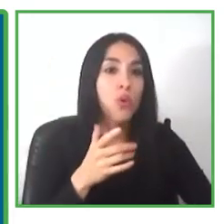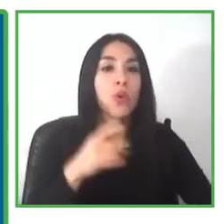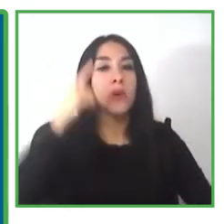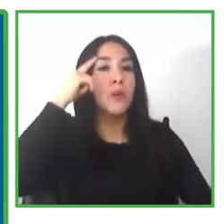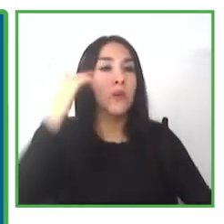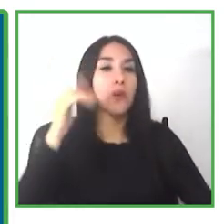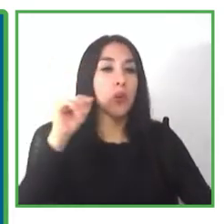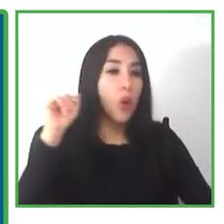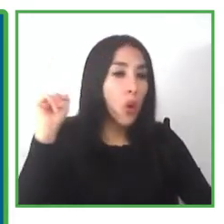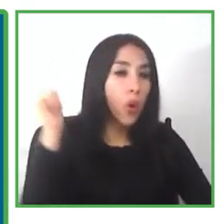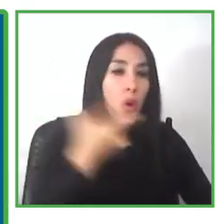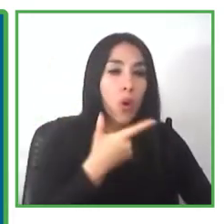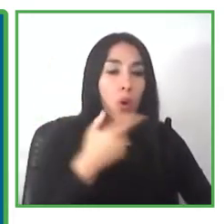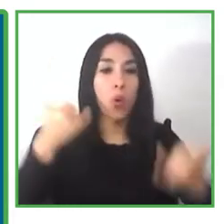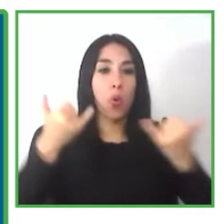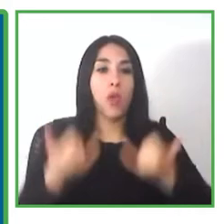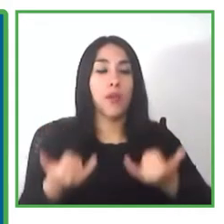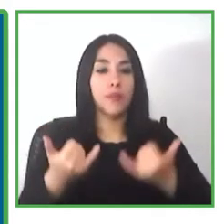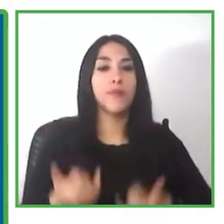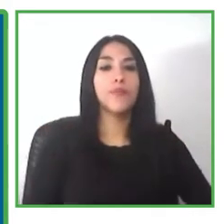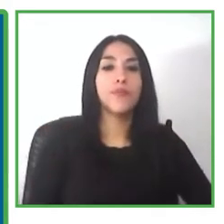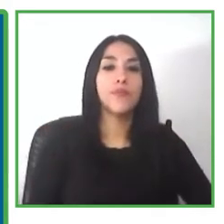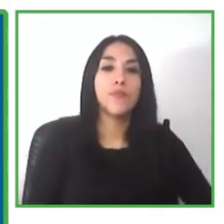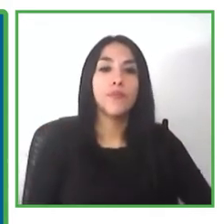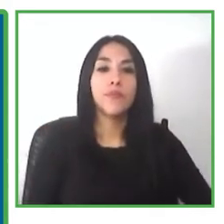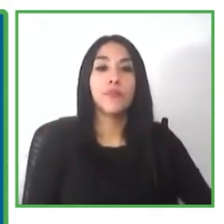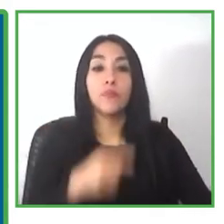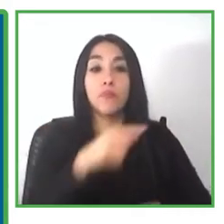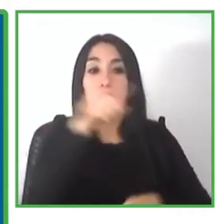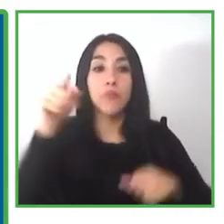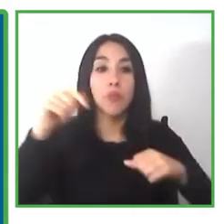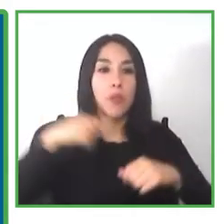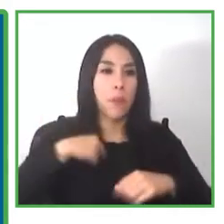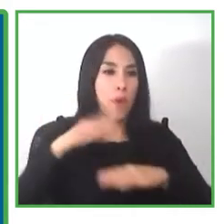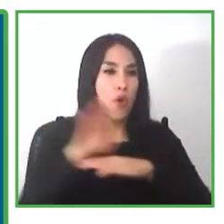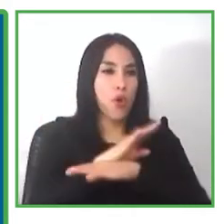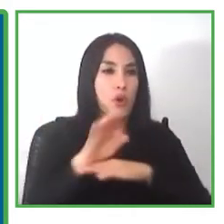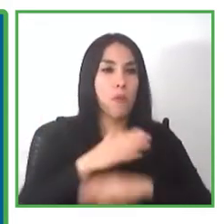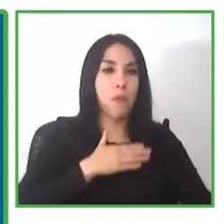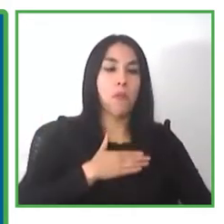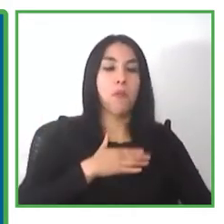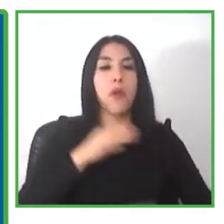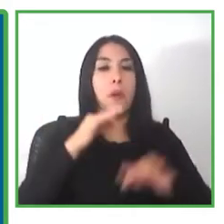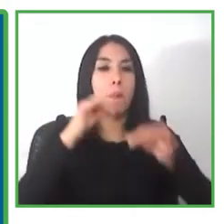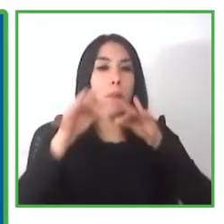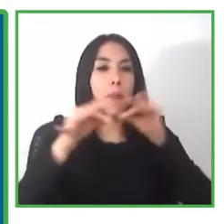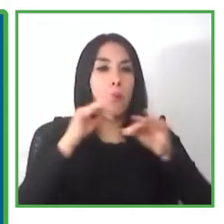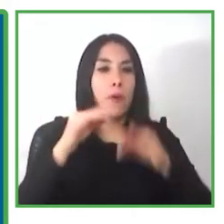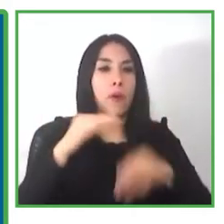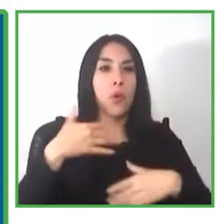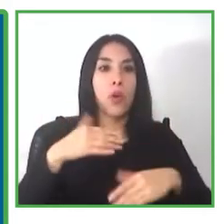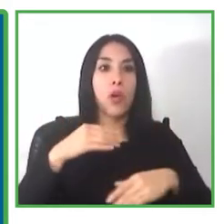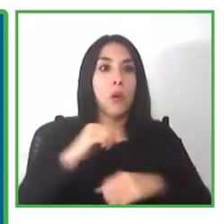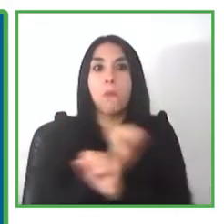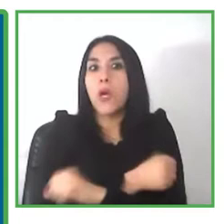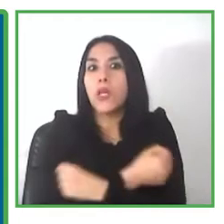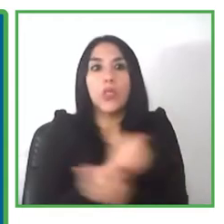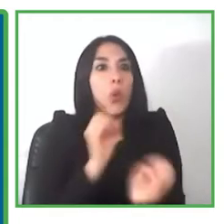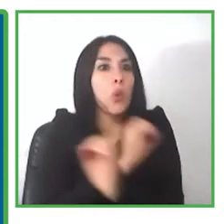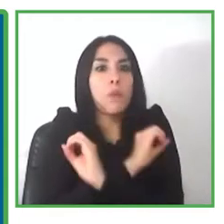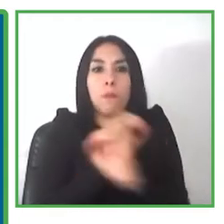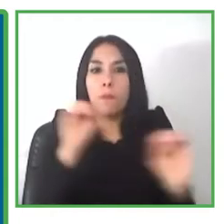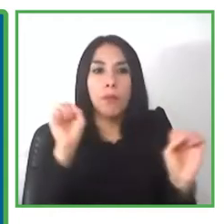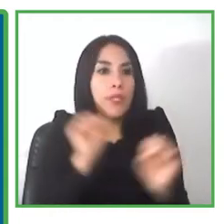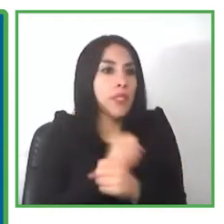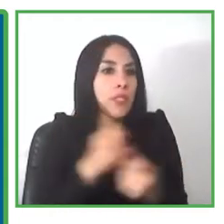and i think that everybody agrees when i say that it is practically impossible to solve all